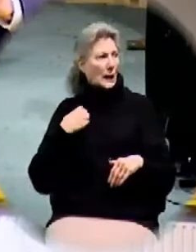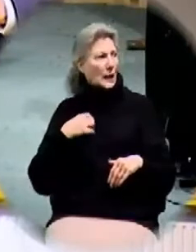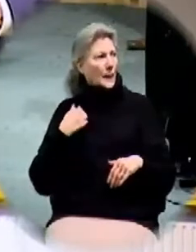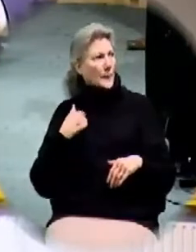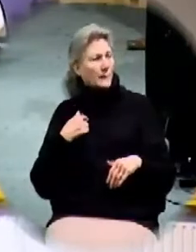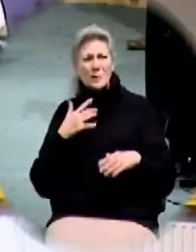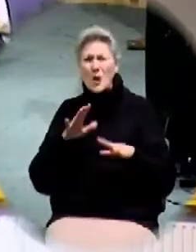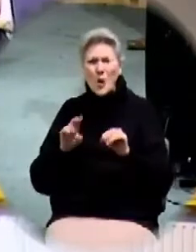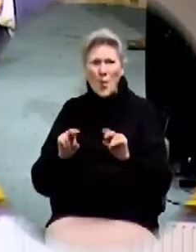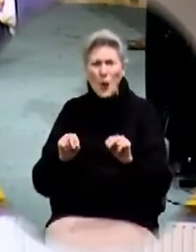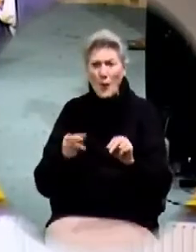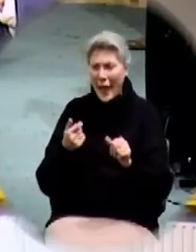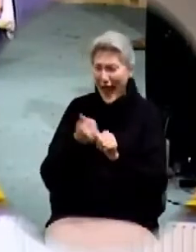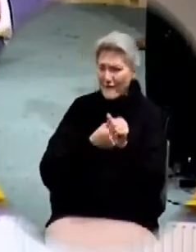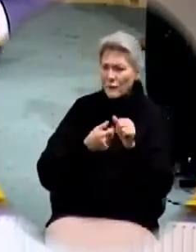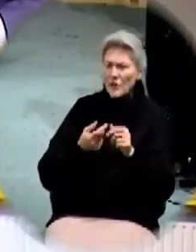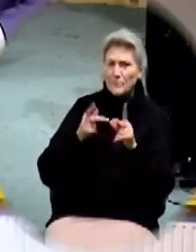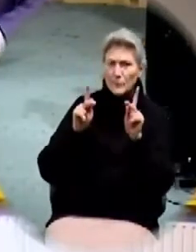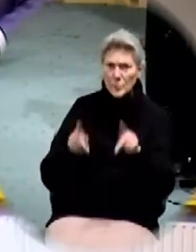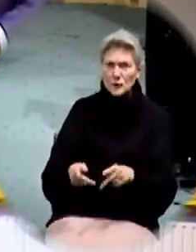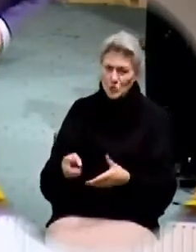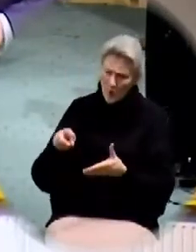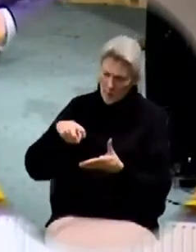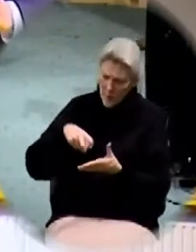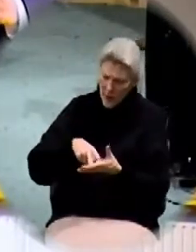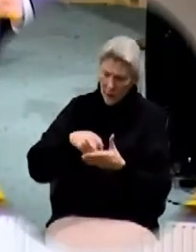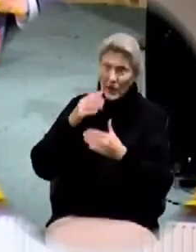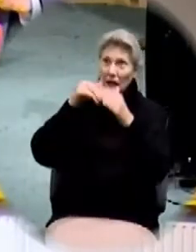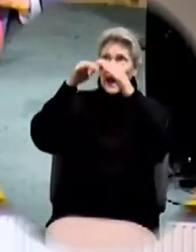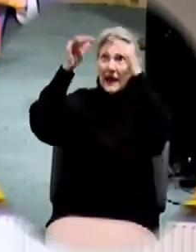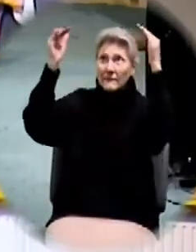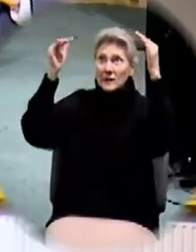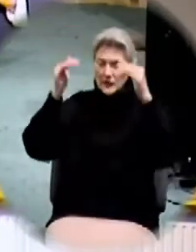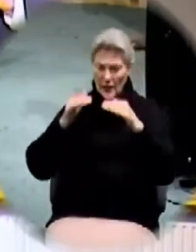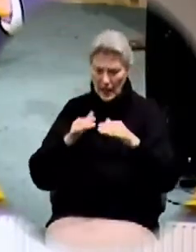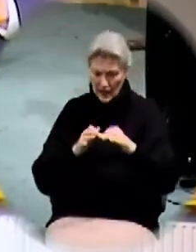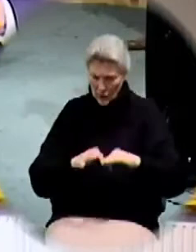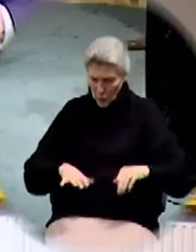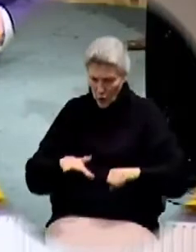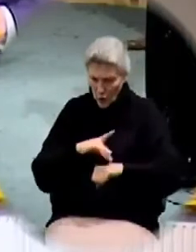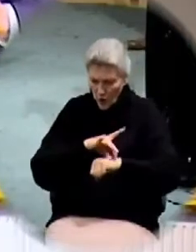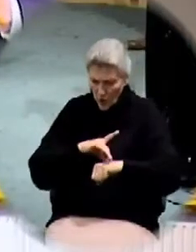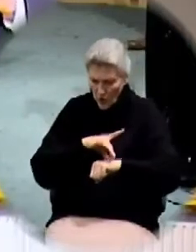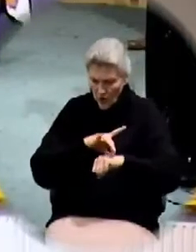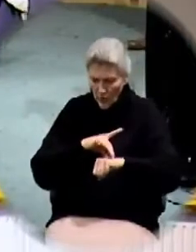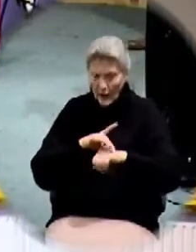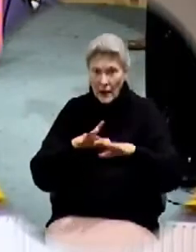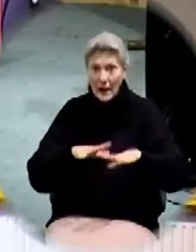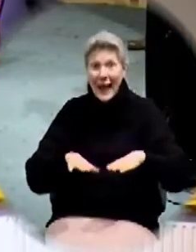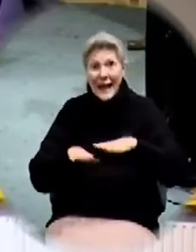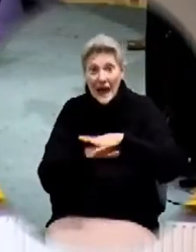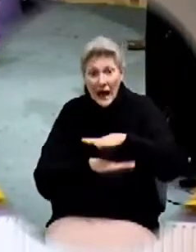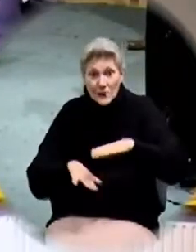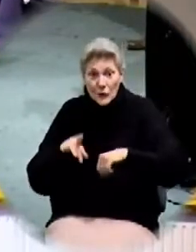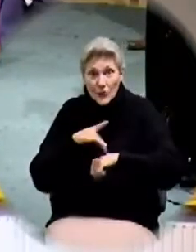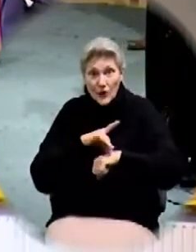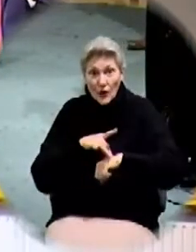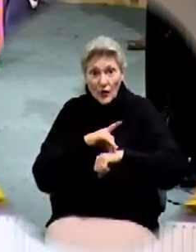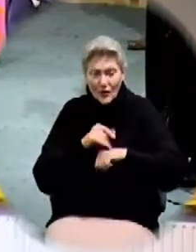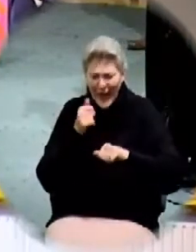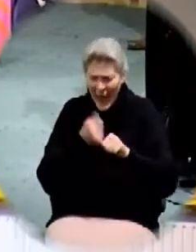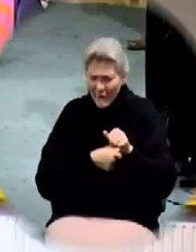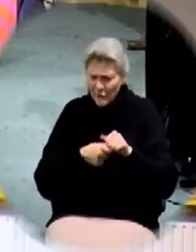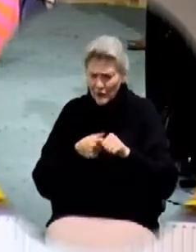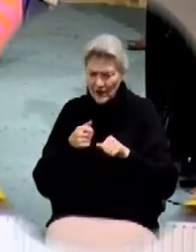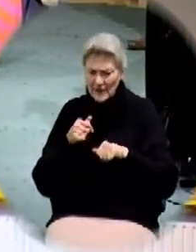that every knee will bow in heaven and earth and under the earth and every tongue and knowledge see we hear a lot of